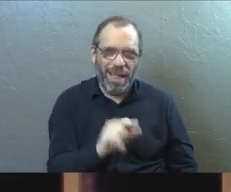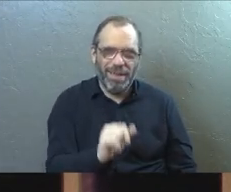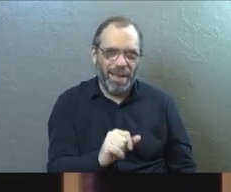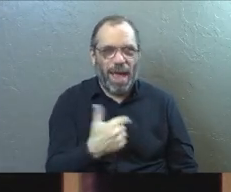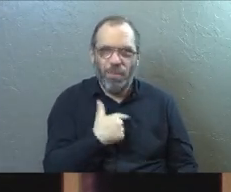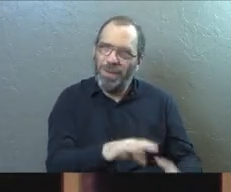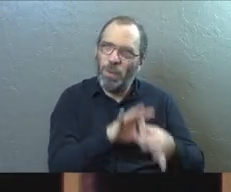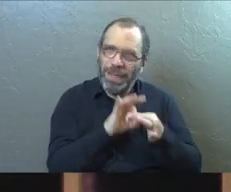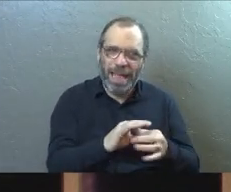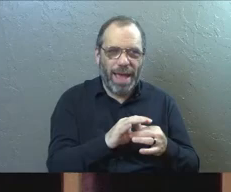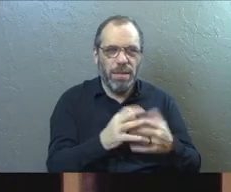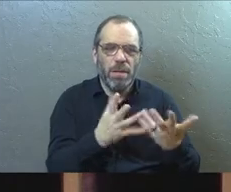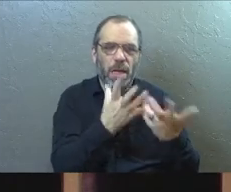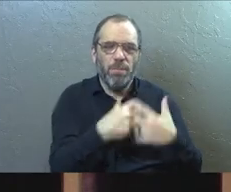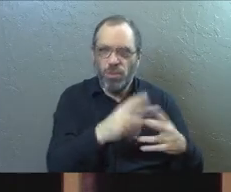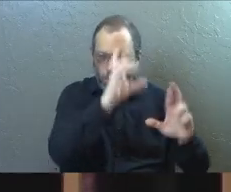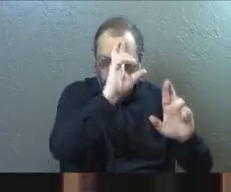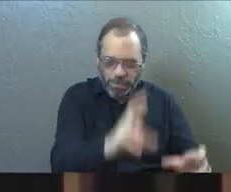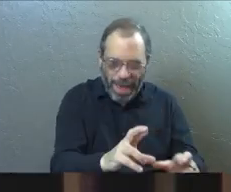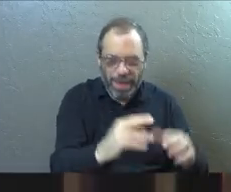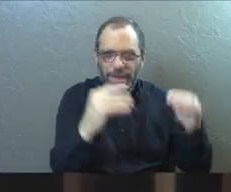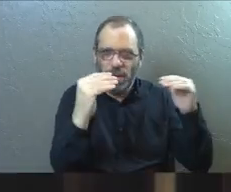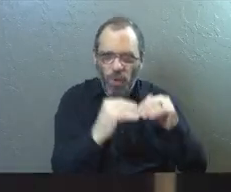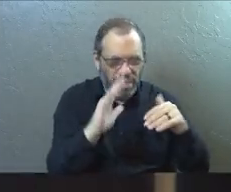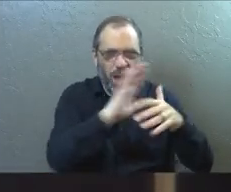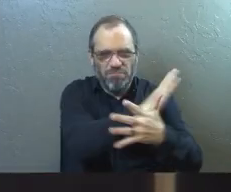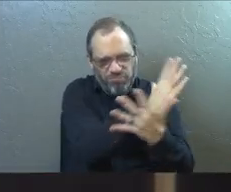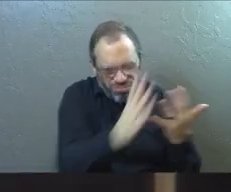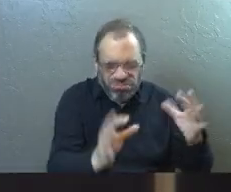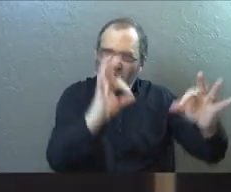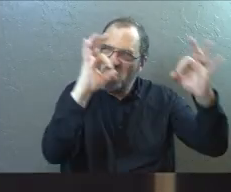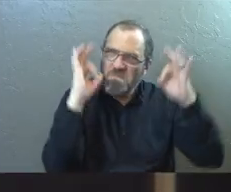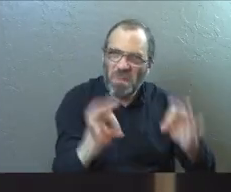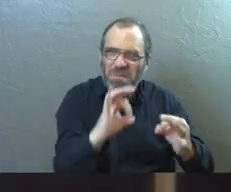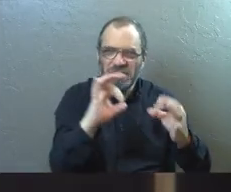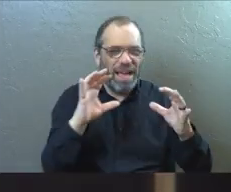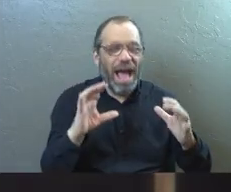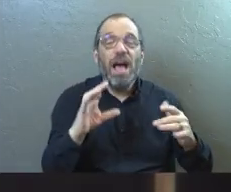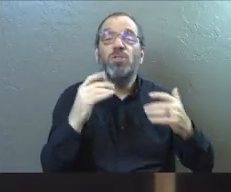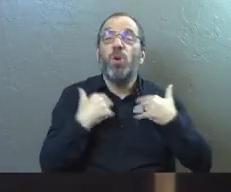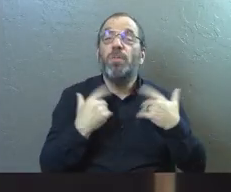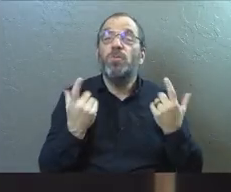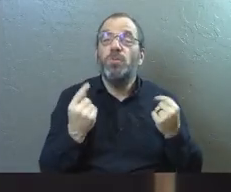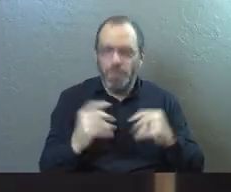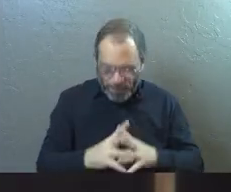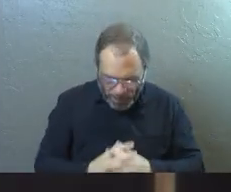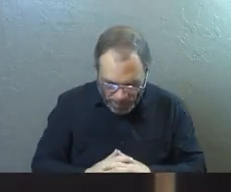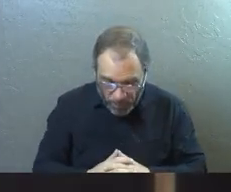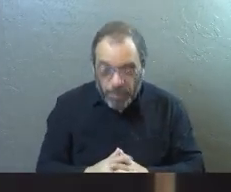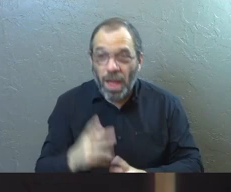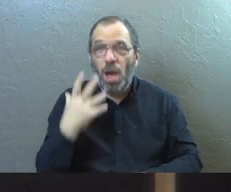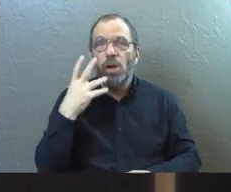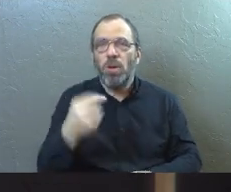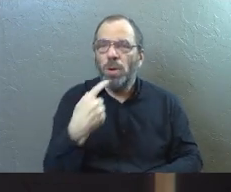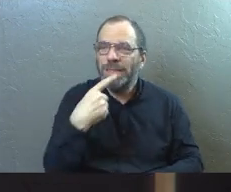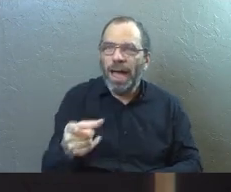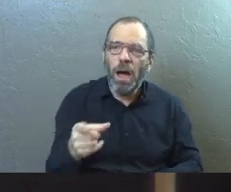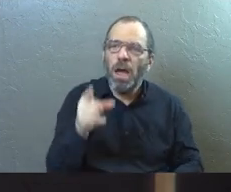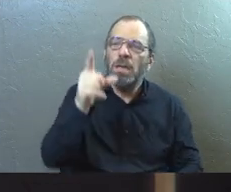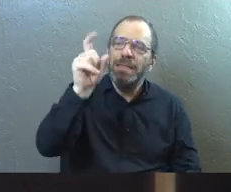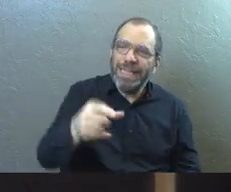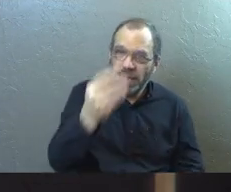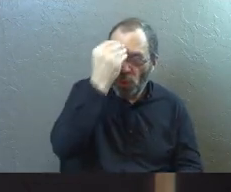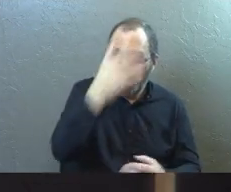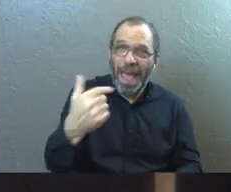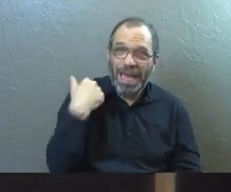relationship of mutual respect and equality and all of that. Absolutely. And so what we do is when we go to tell somebody that